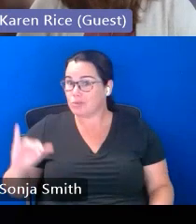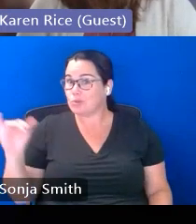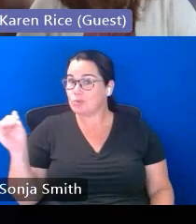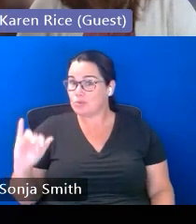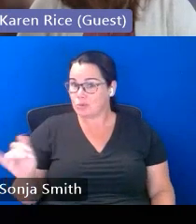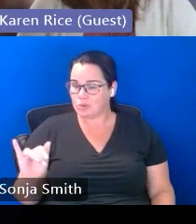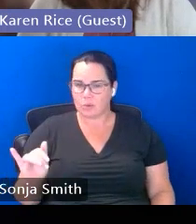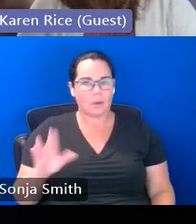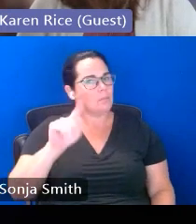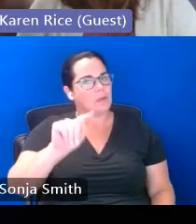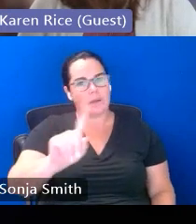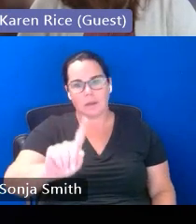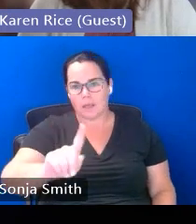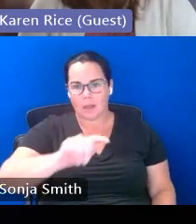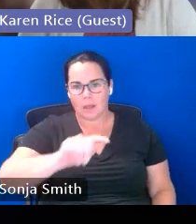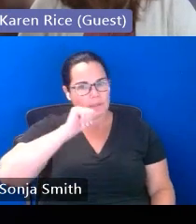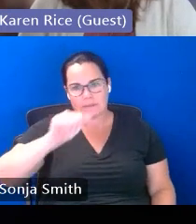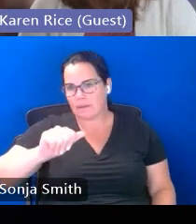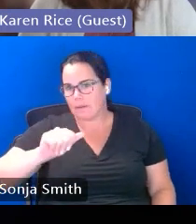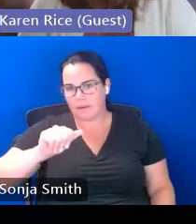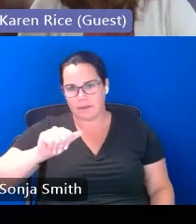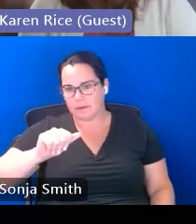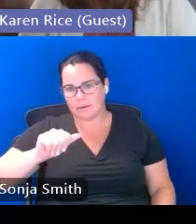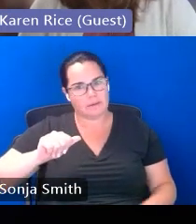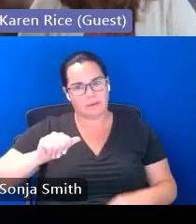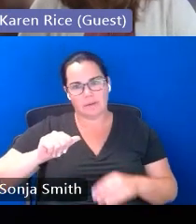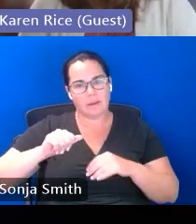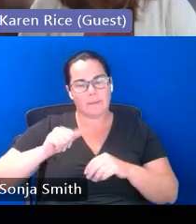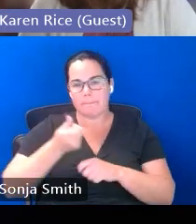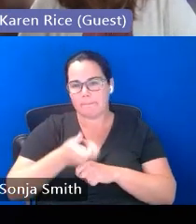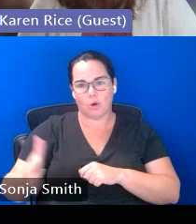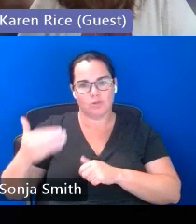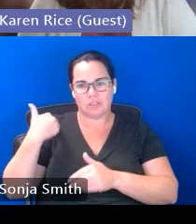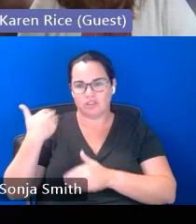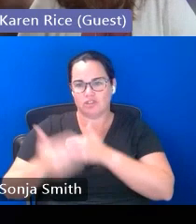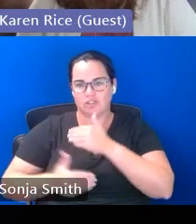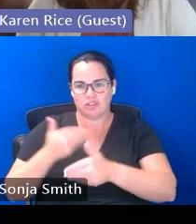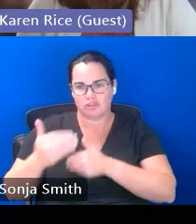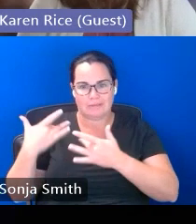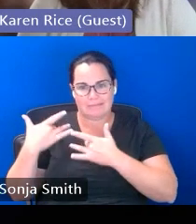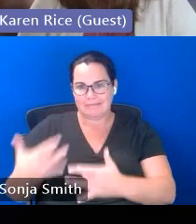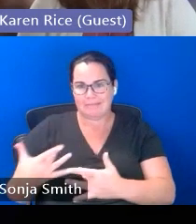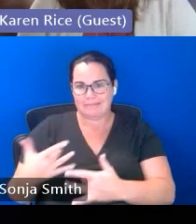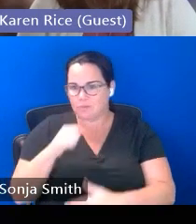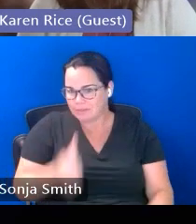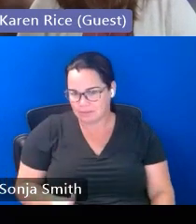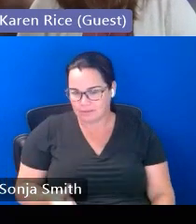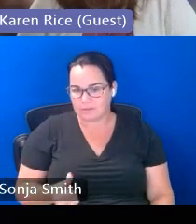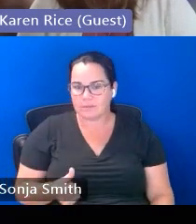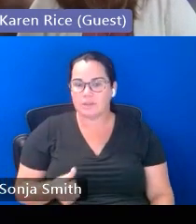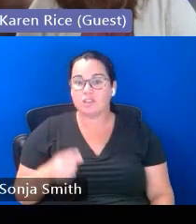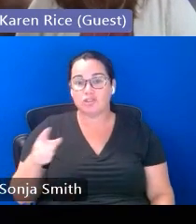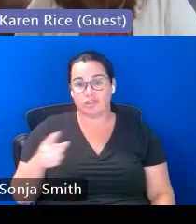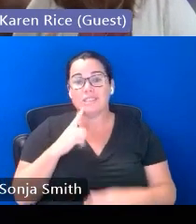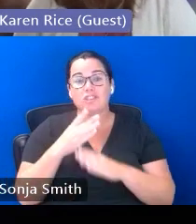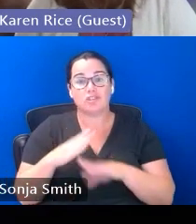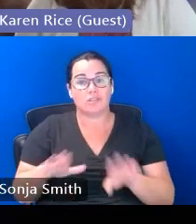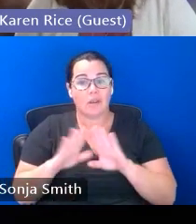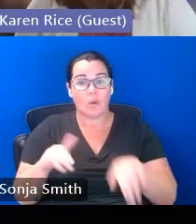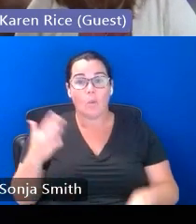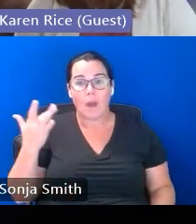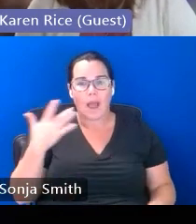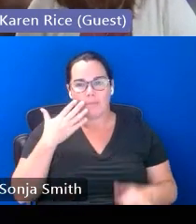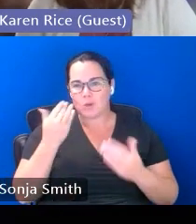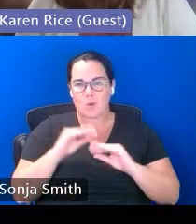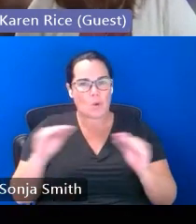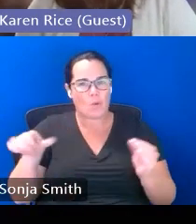wasn't because it was part of now this cultural multi-general multi-generational living situation it was because she had nowhere else to go so we